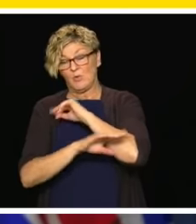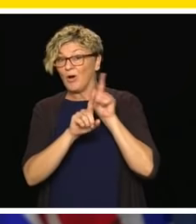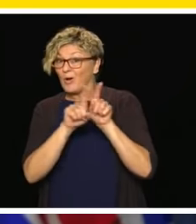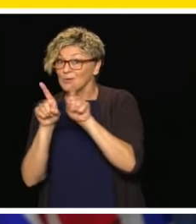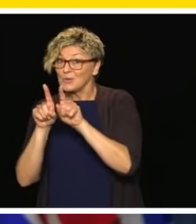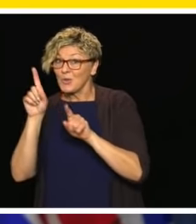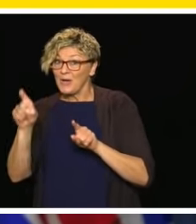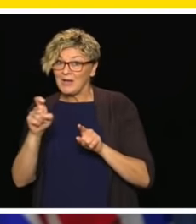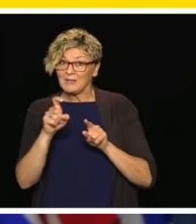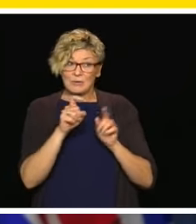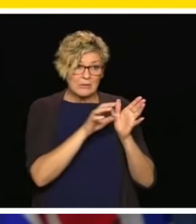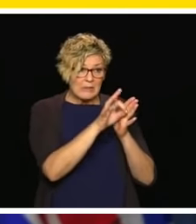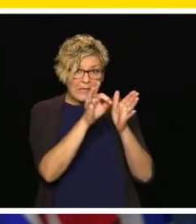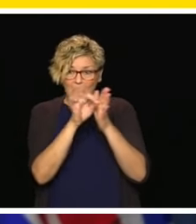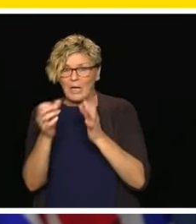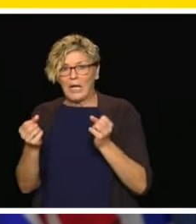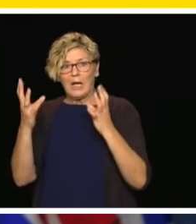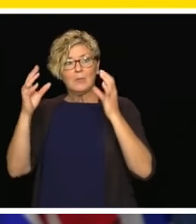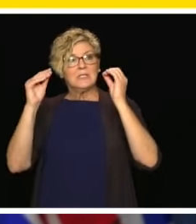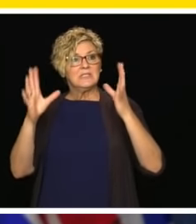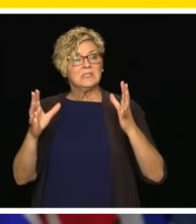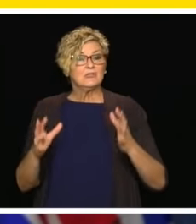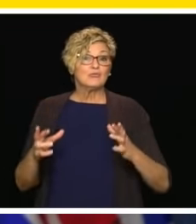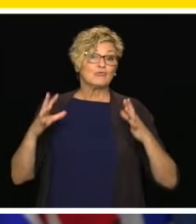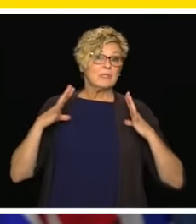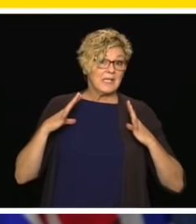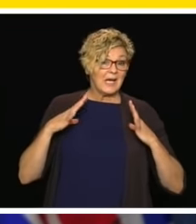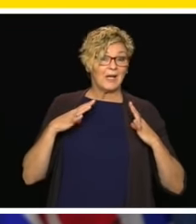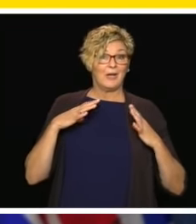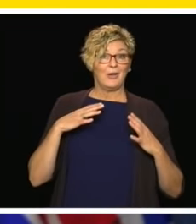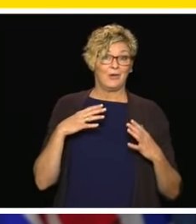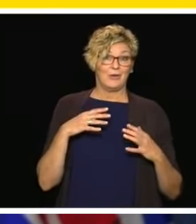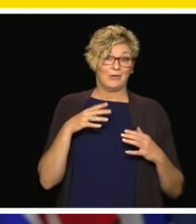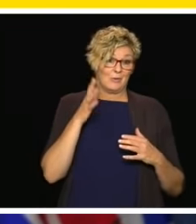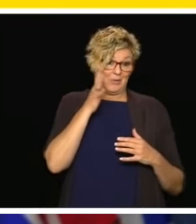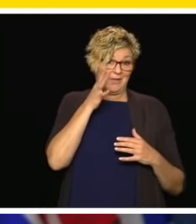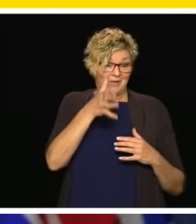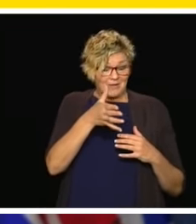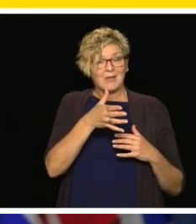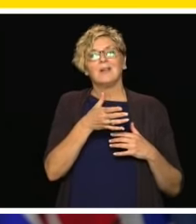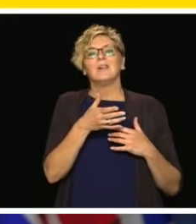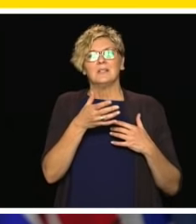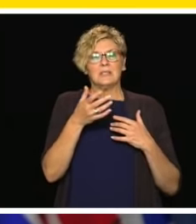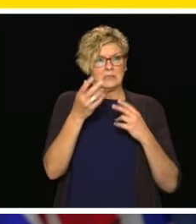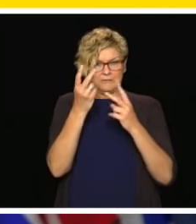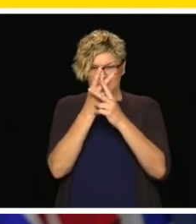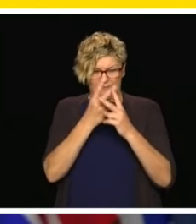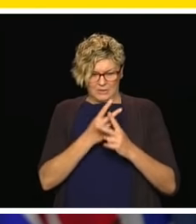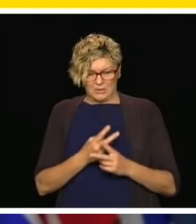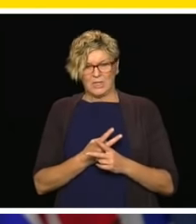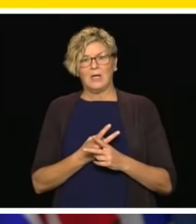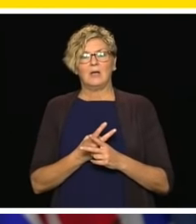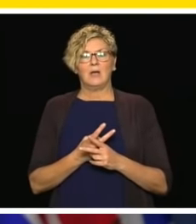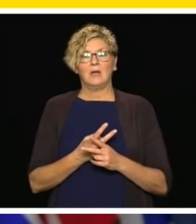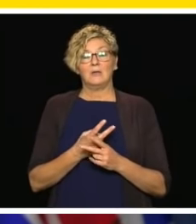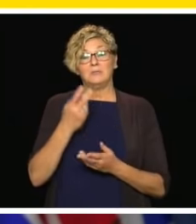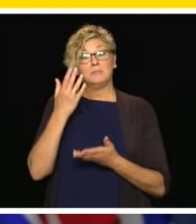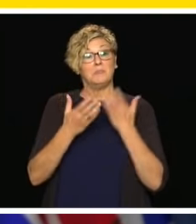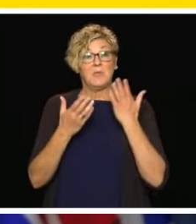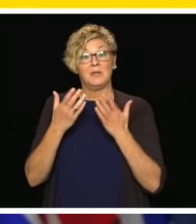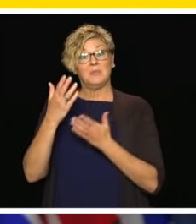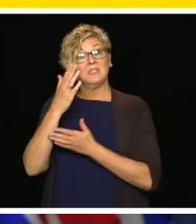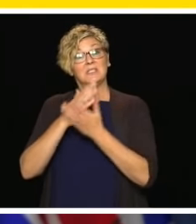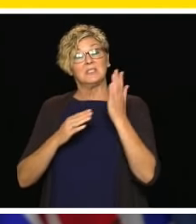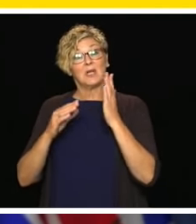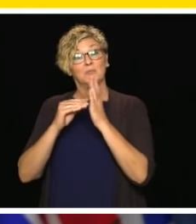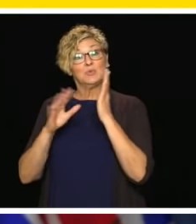this year and also how much enrollment growth is coming in. we may see students coming from other parts of Canada into